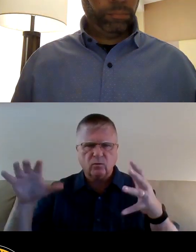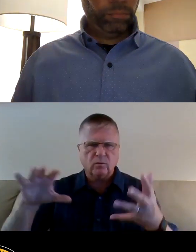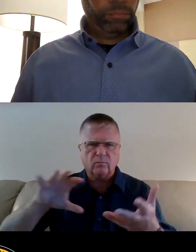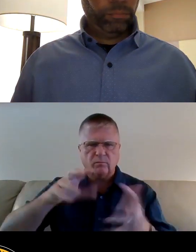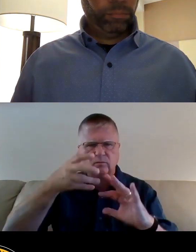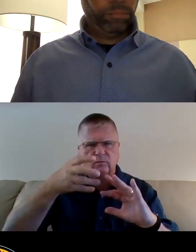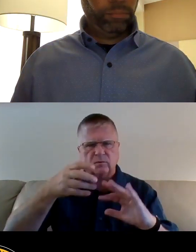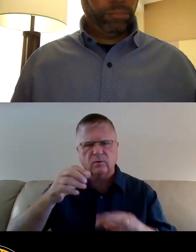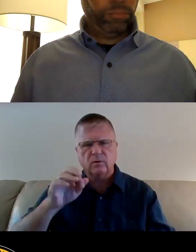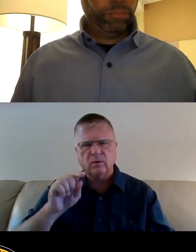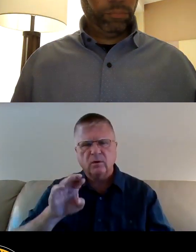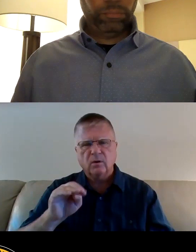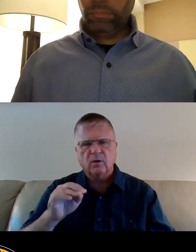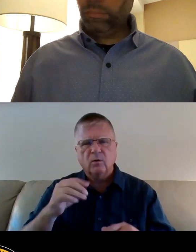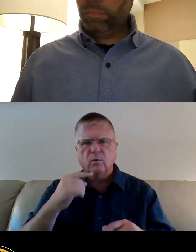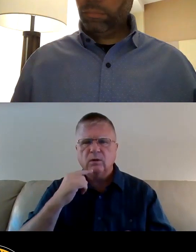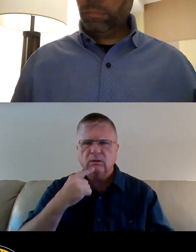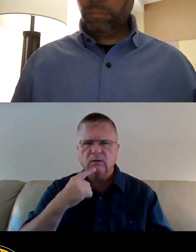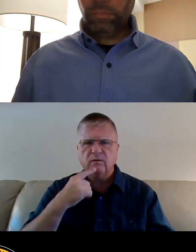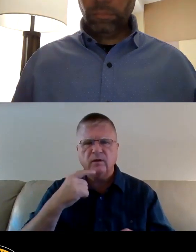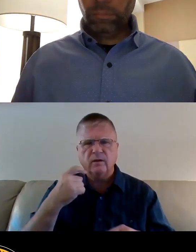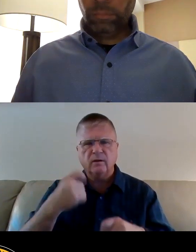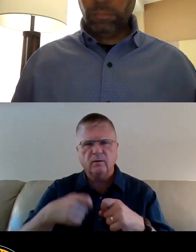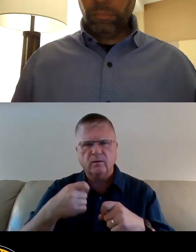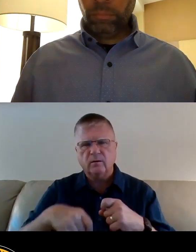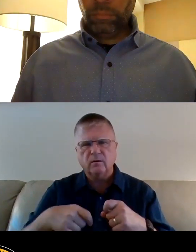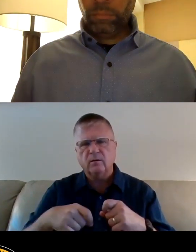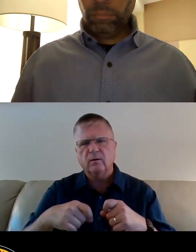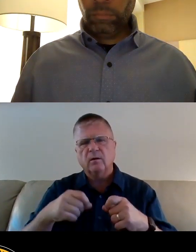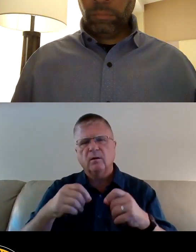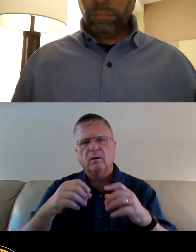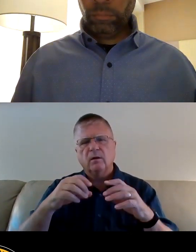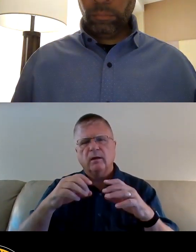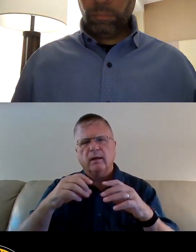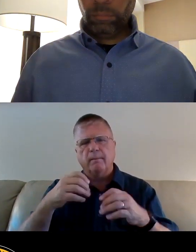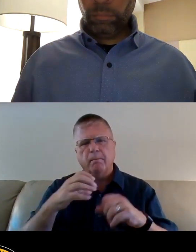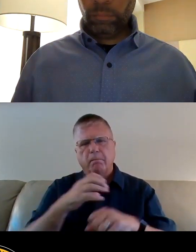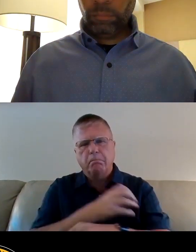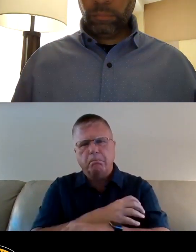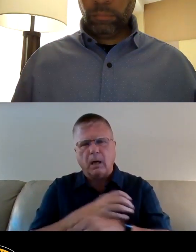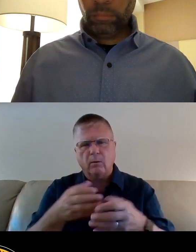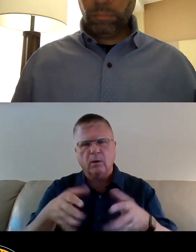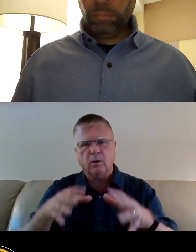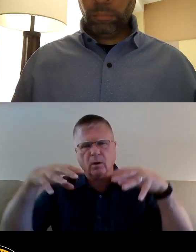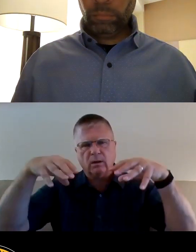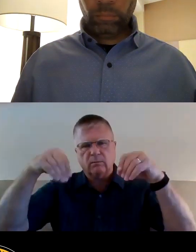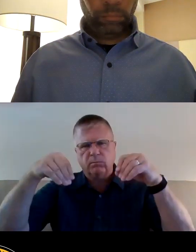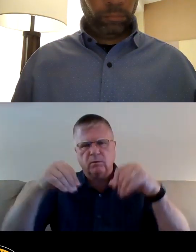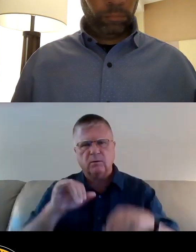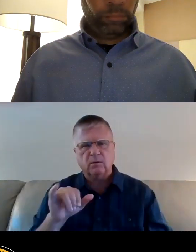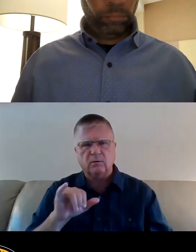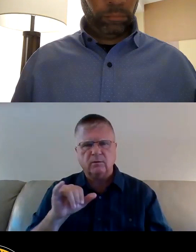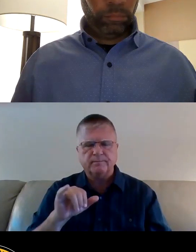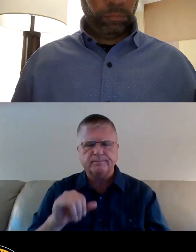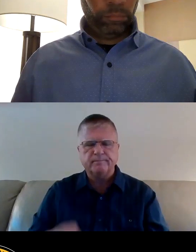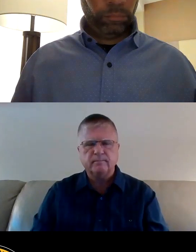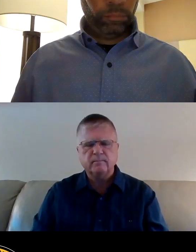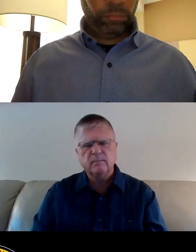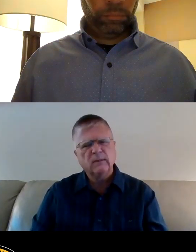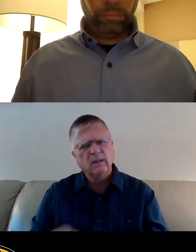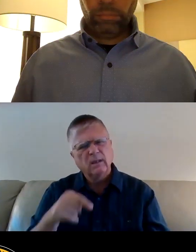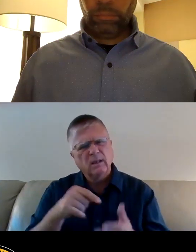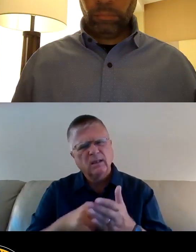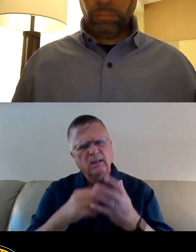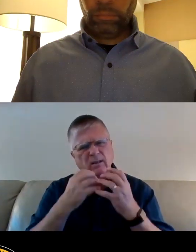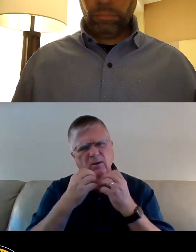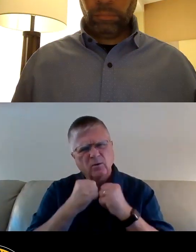power losses in our area as well. Having said that, this is a critical point in the city of